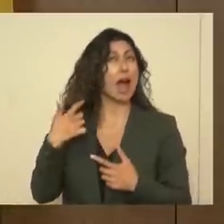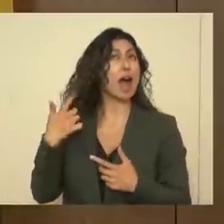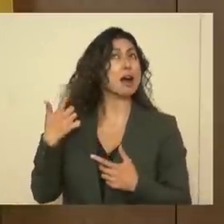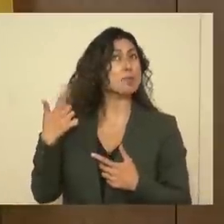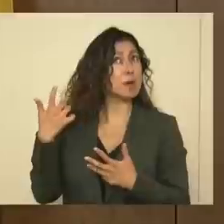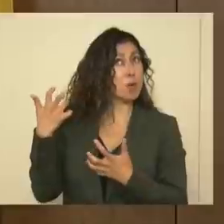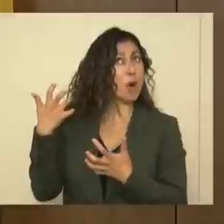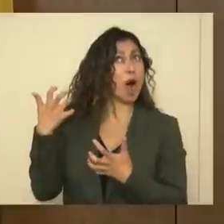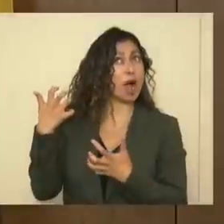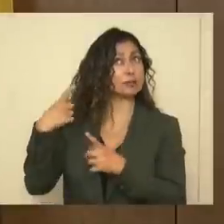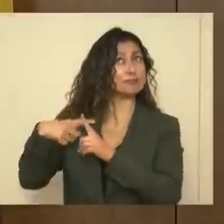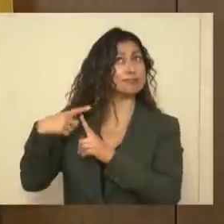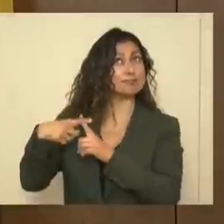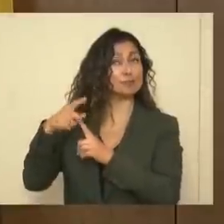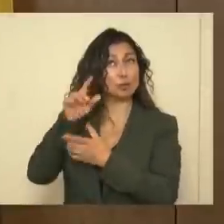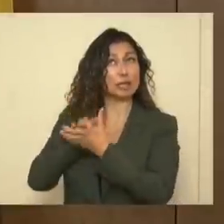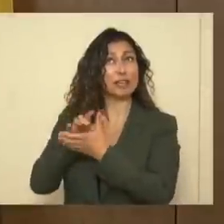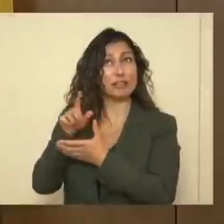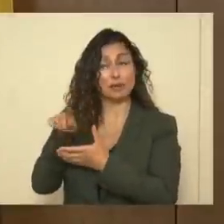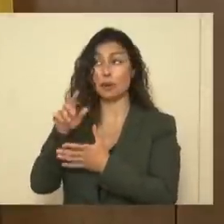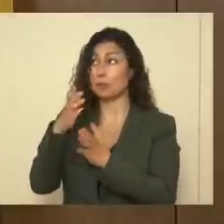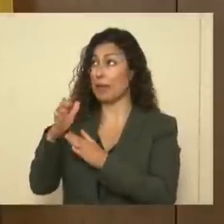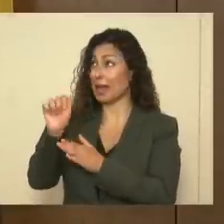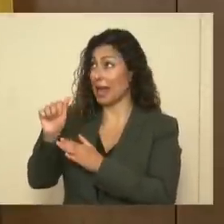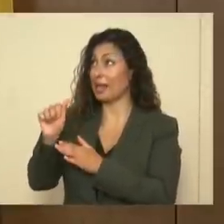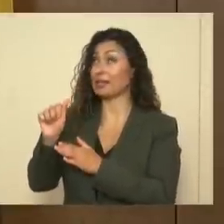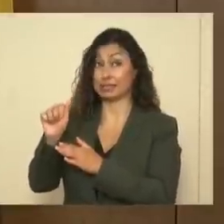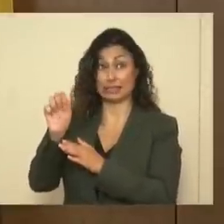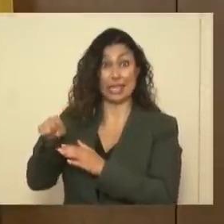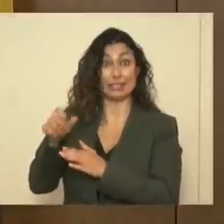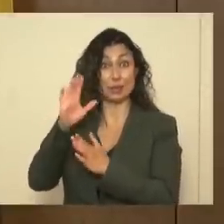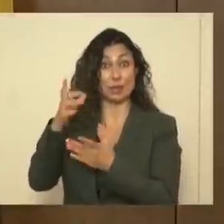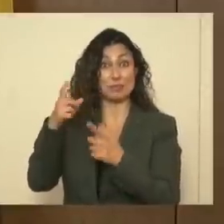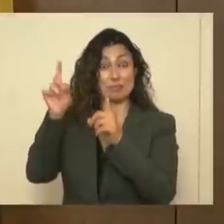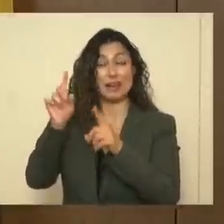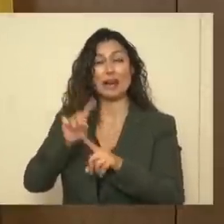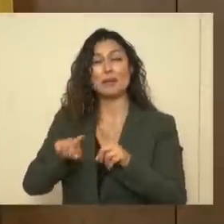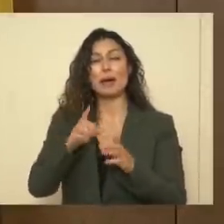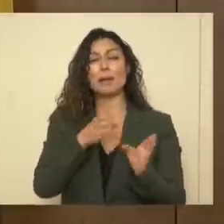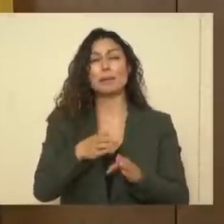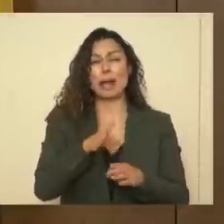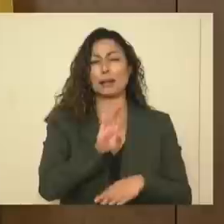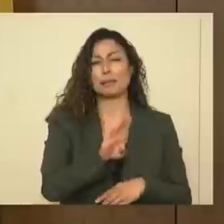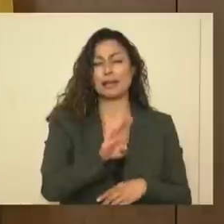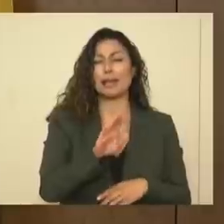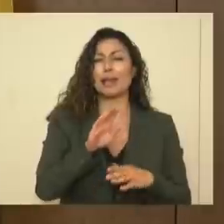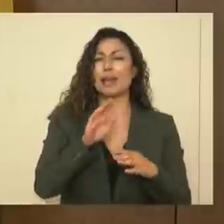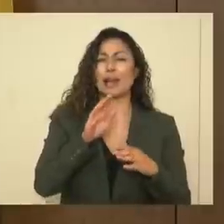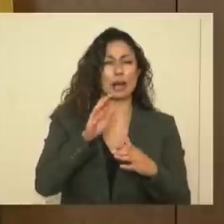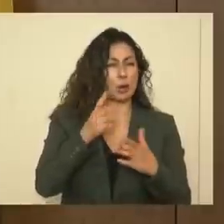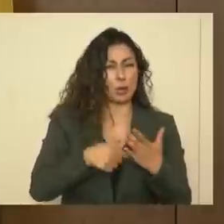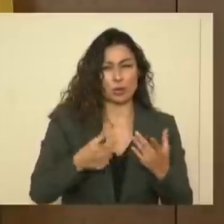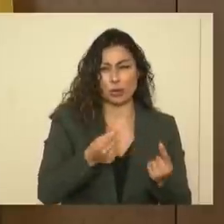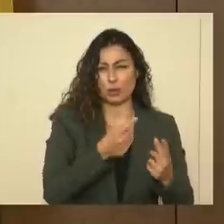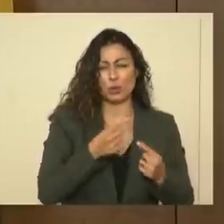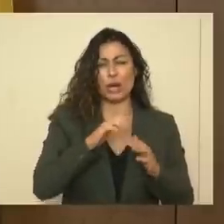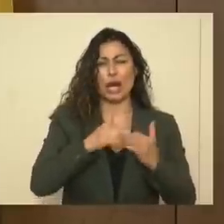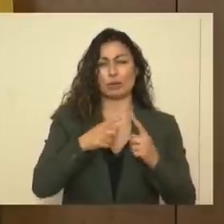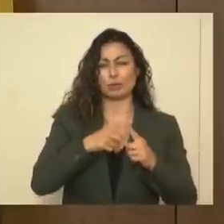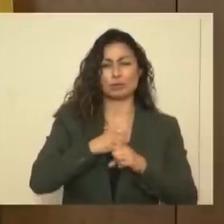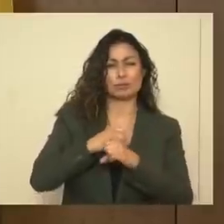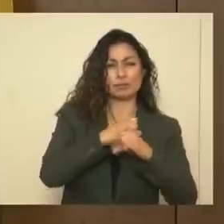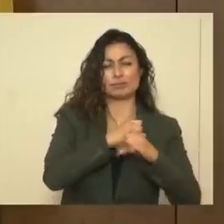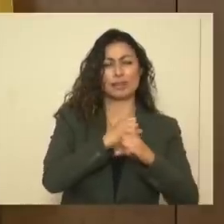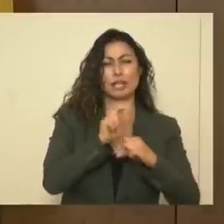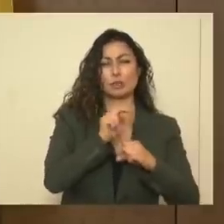them. I have plan A, believe them, it's all here, plan B, which is where can we go, how do we do it, and how do we safeguard New Mexicans to